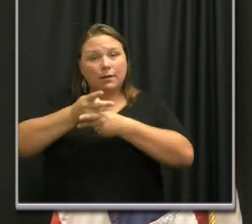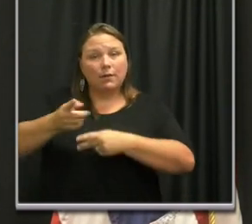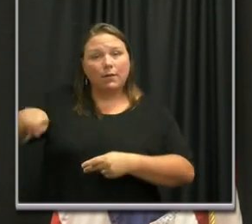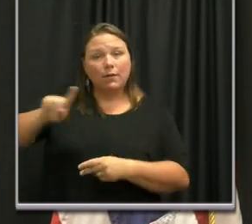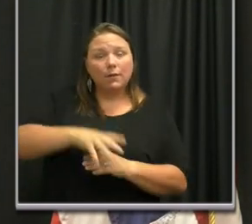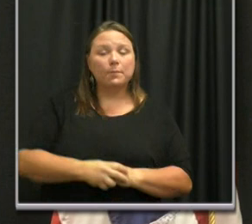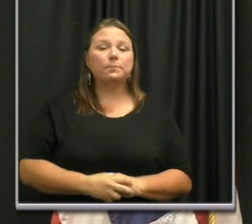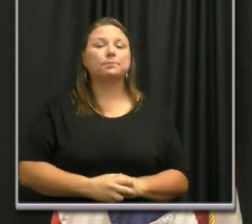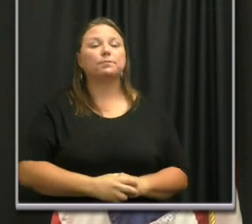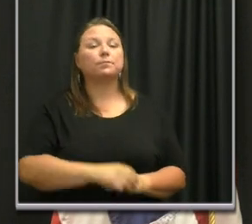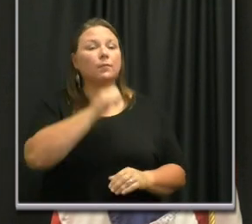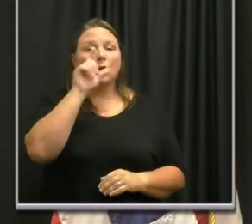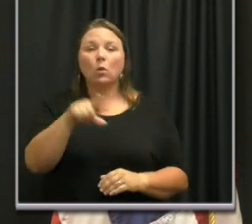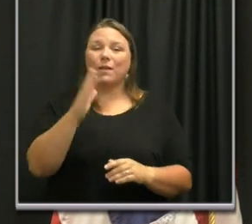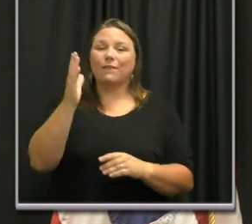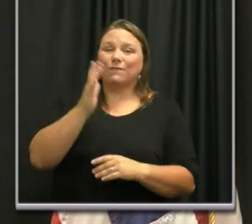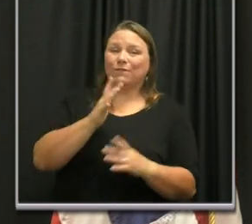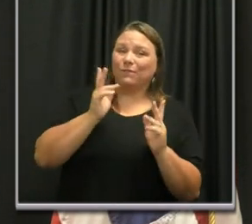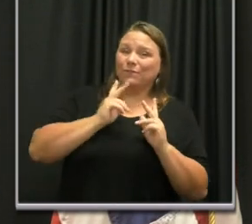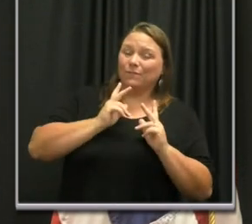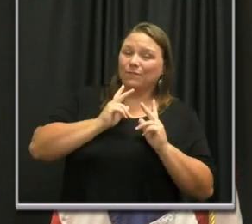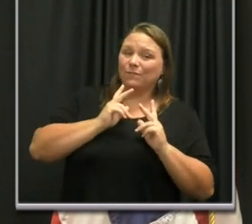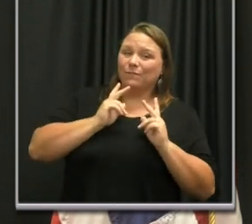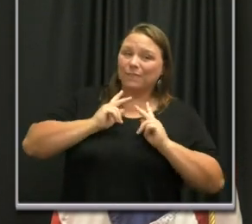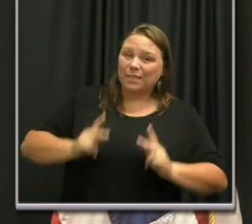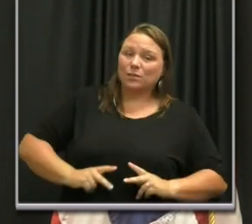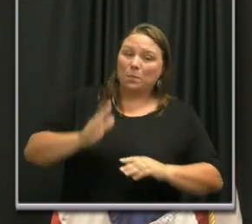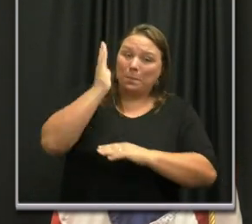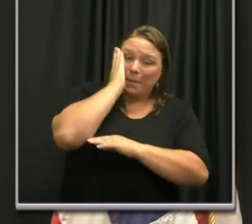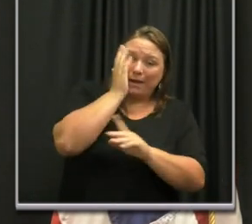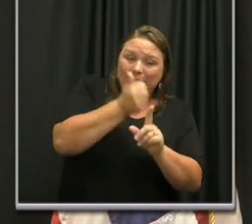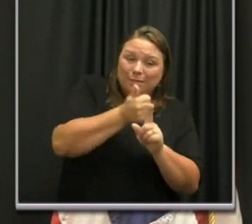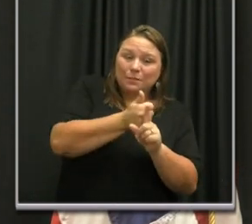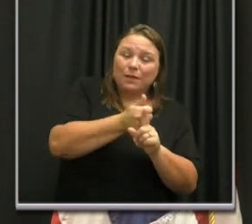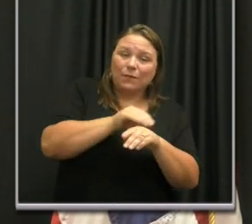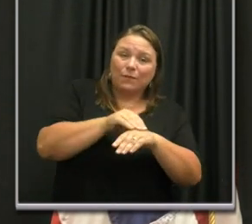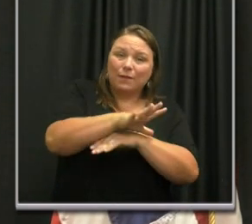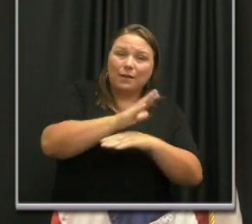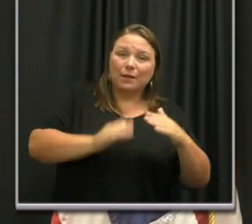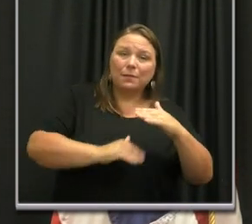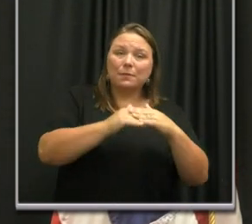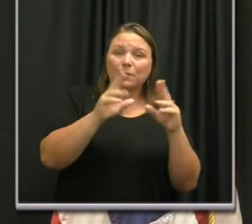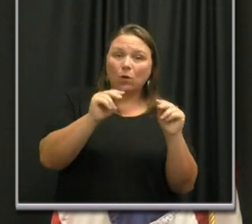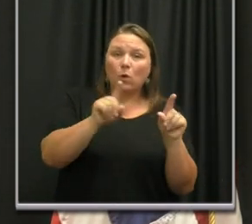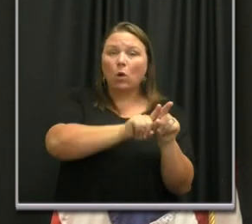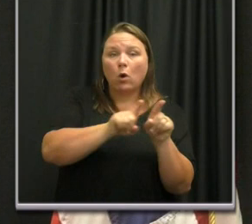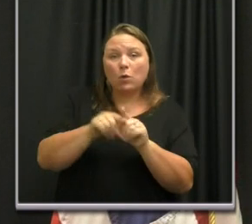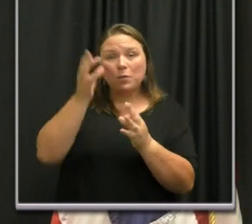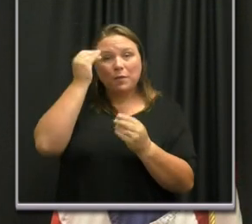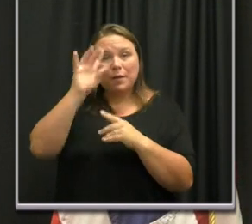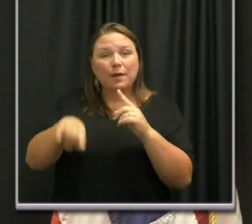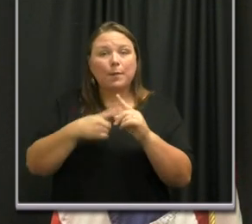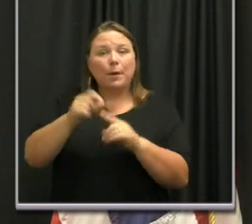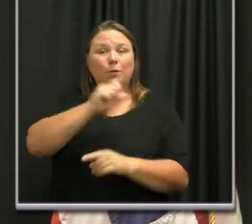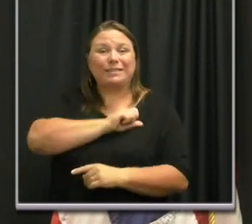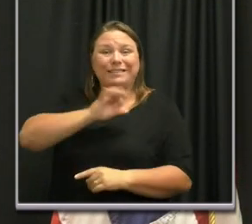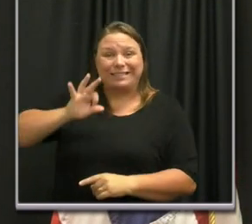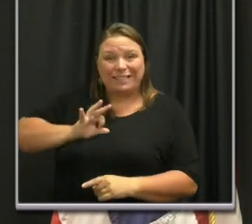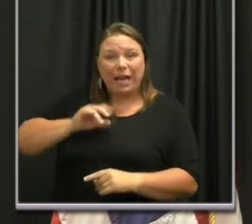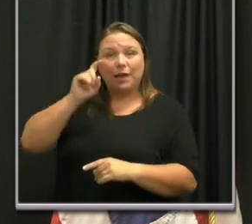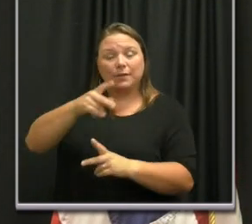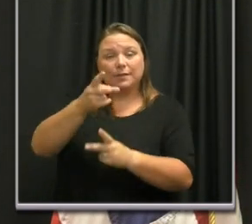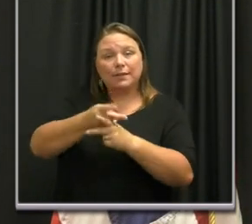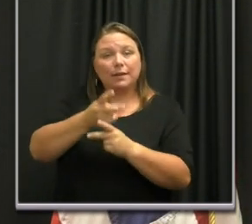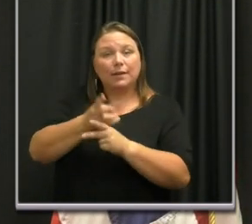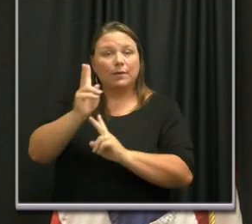But it's not just the physical beds available that impact hospital capacity. You also have to take into consideration the staff needed to